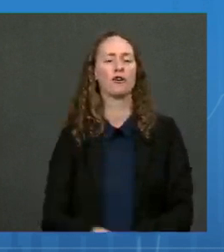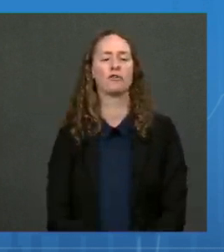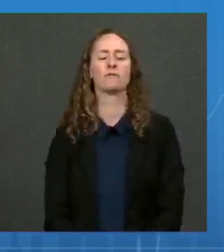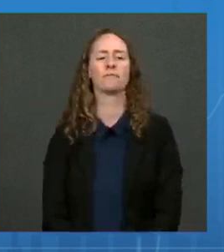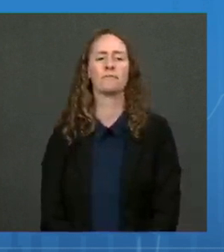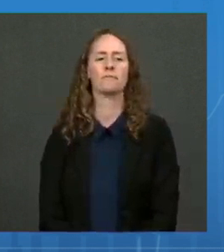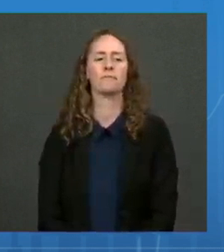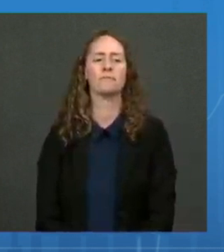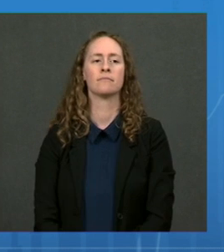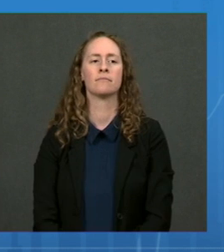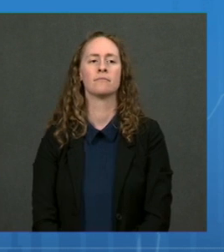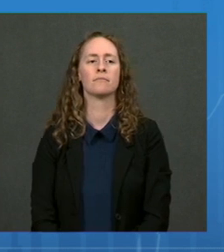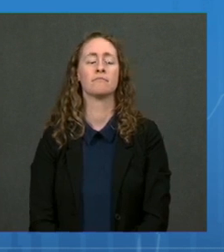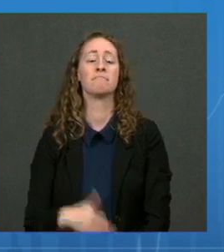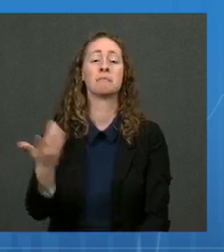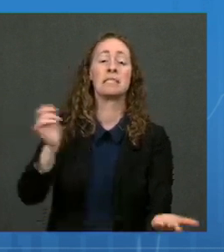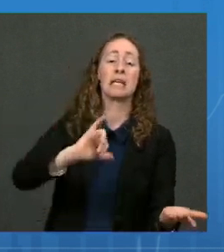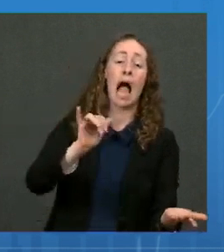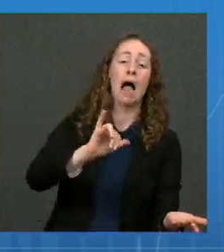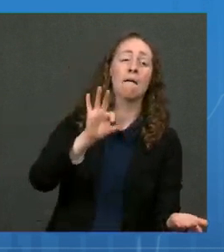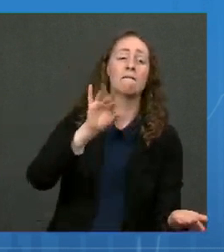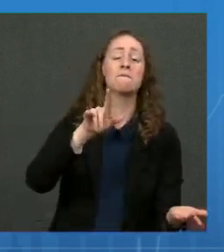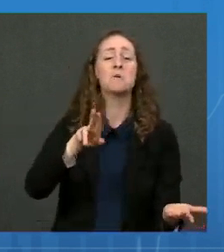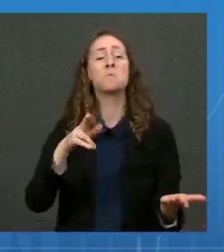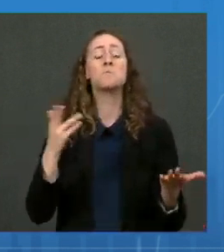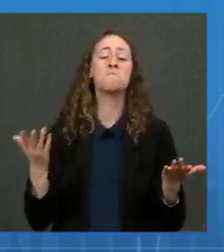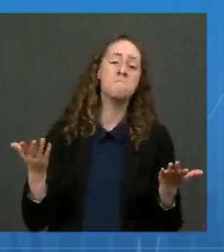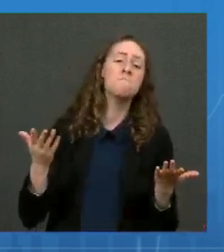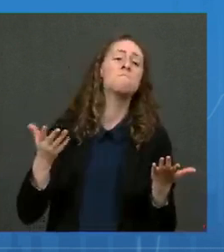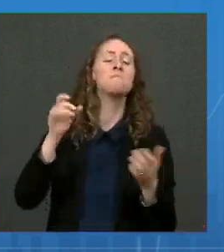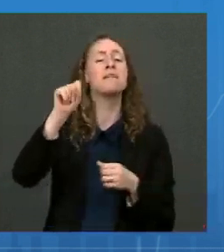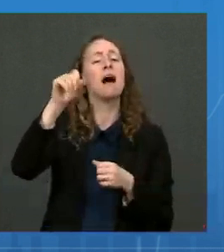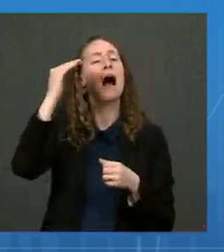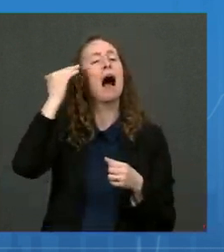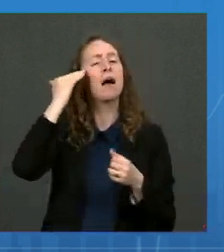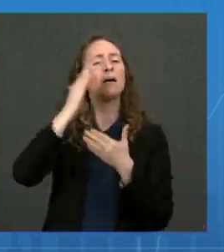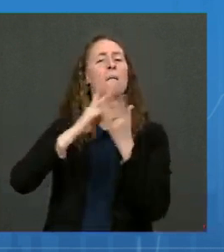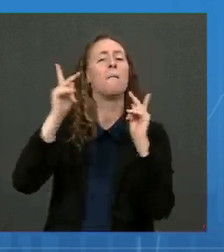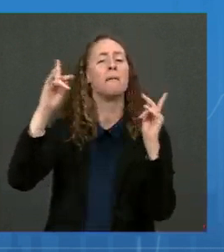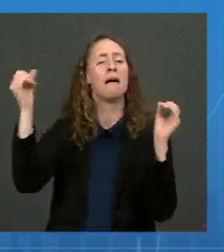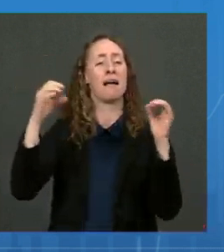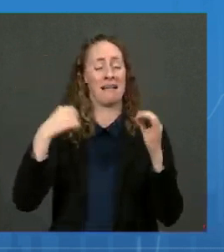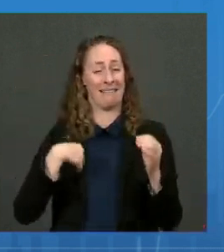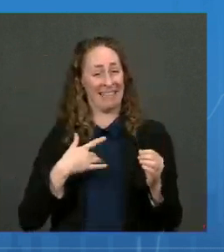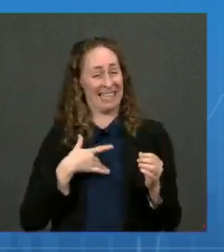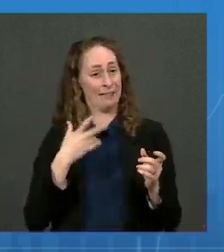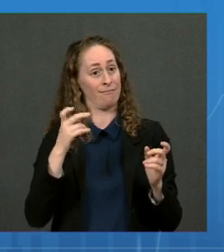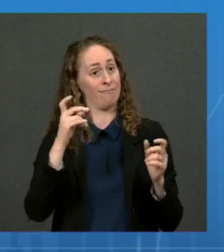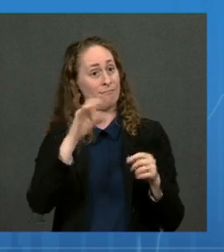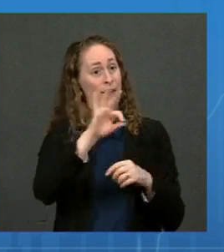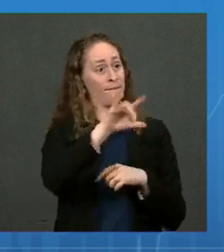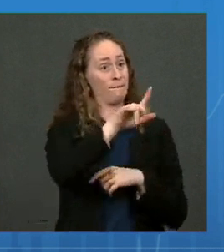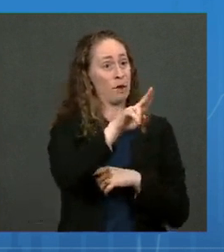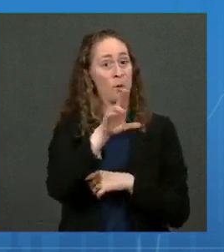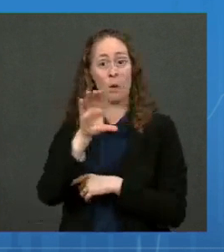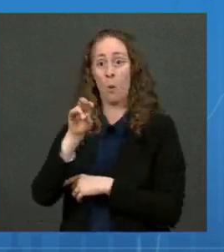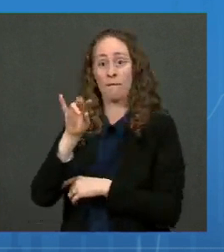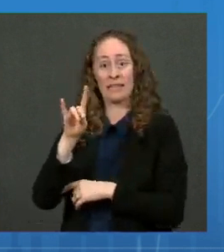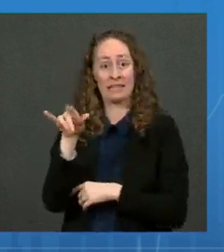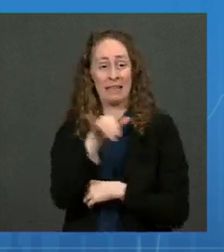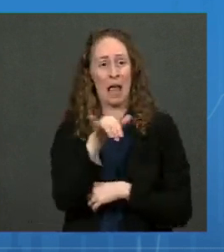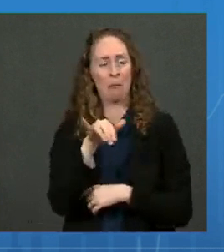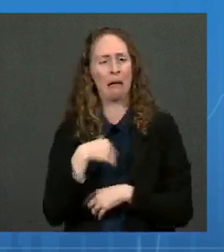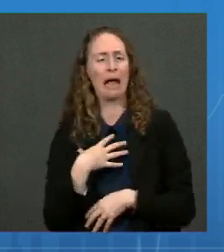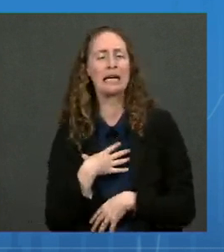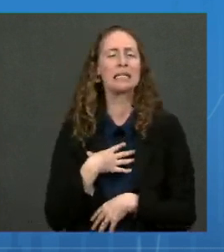flu, people have spoken in those terms. I don't know if we could definitively say that. The one thing that we do